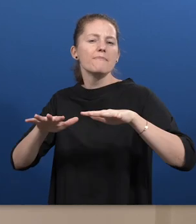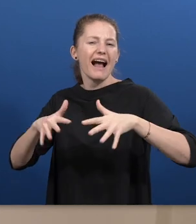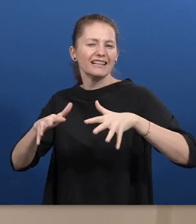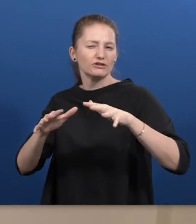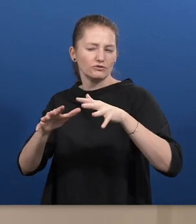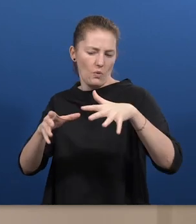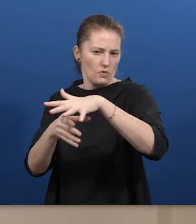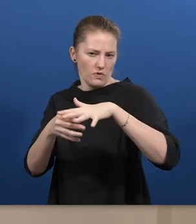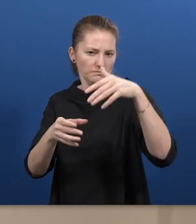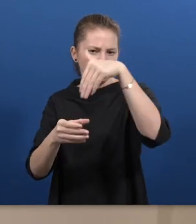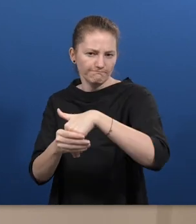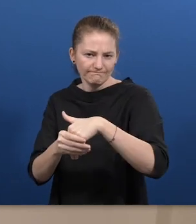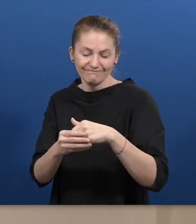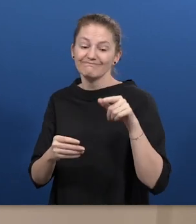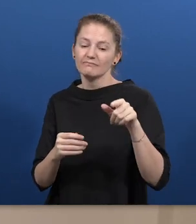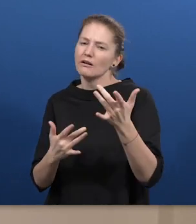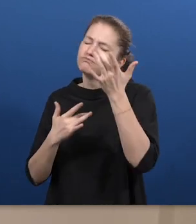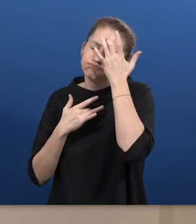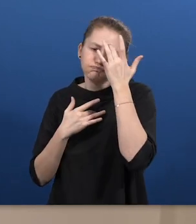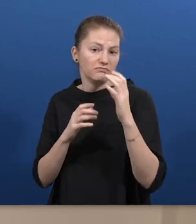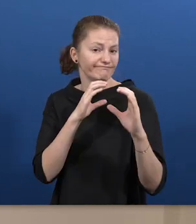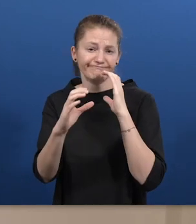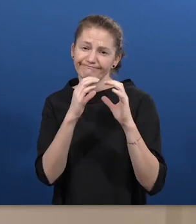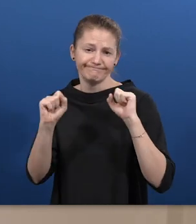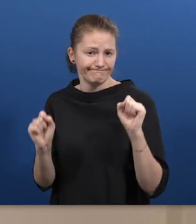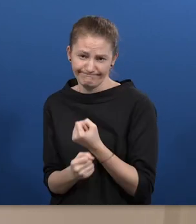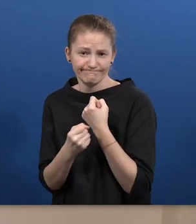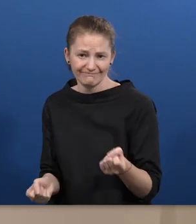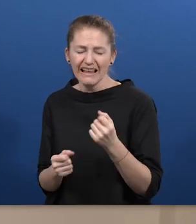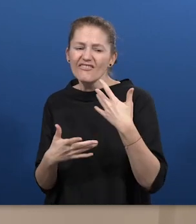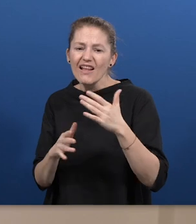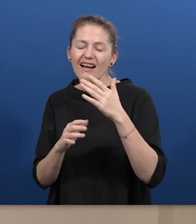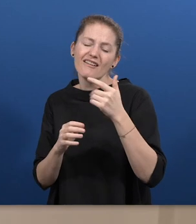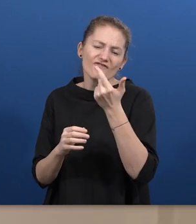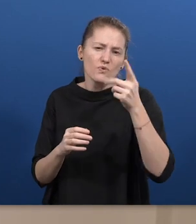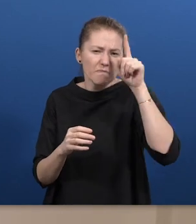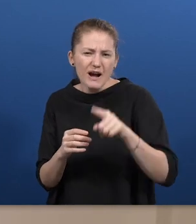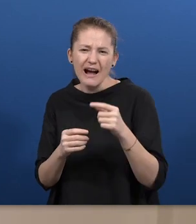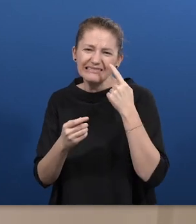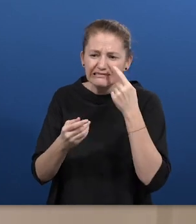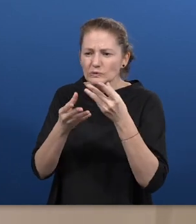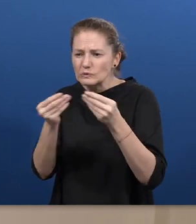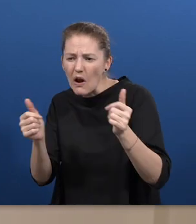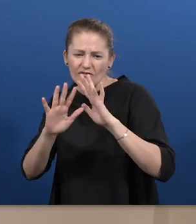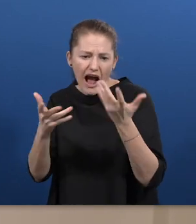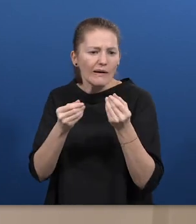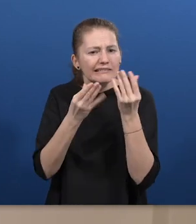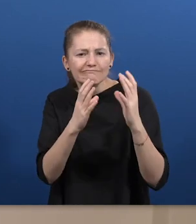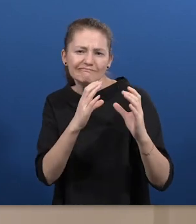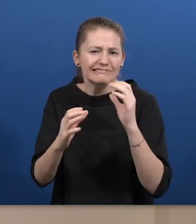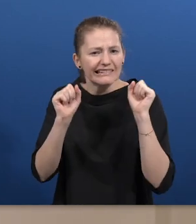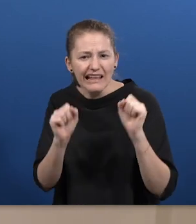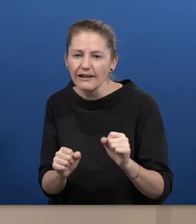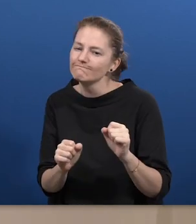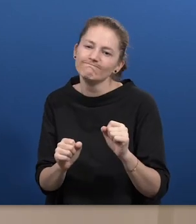tried for a few months to find a solution without success. Unfortunately, my father passed away. After a while,